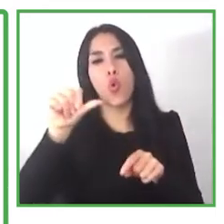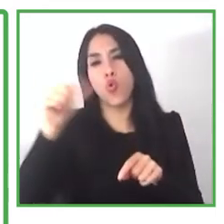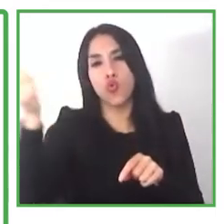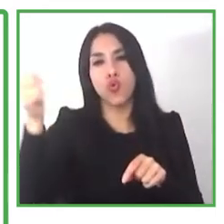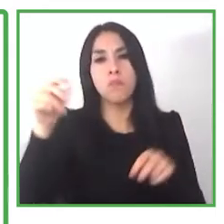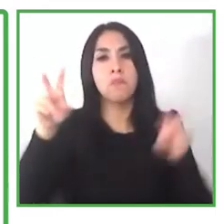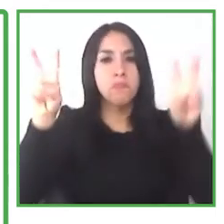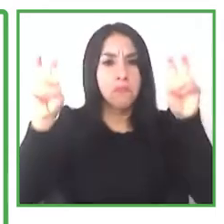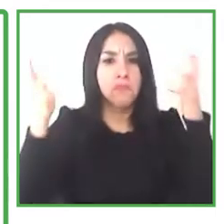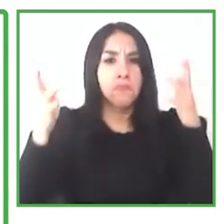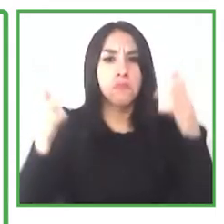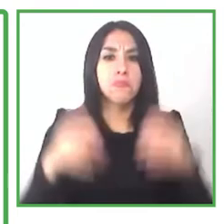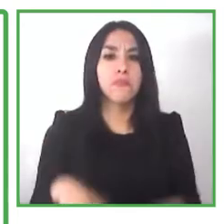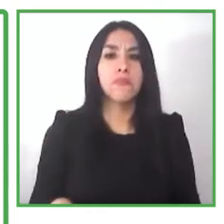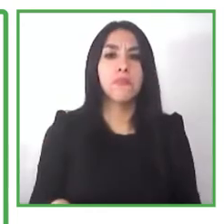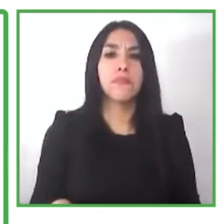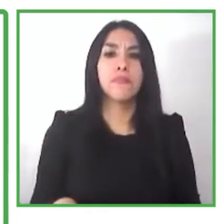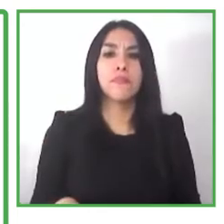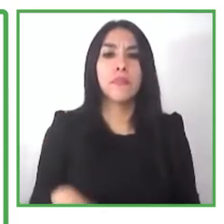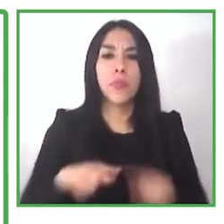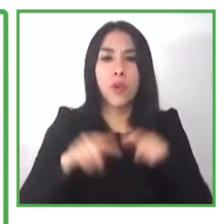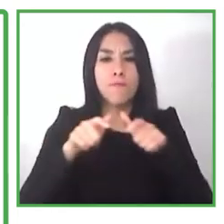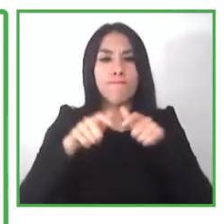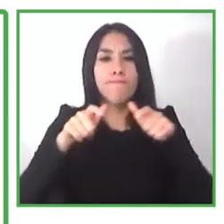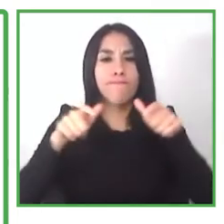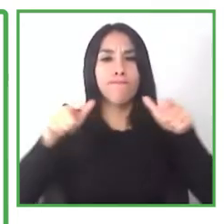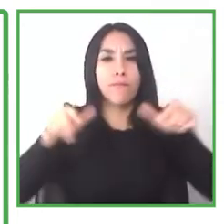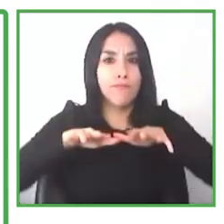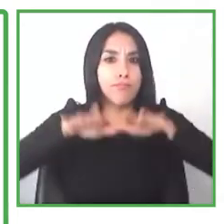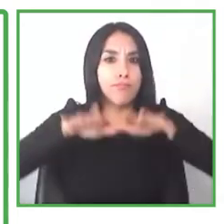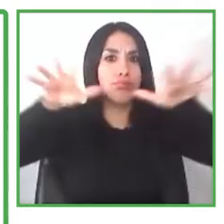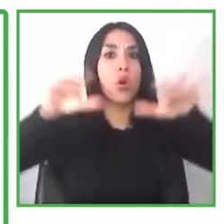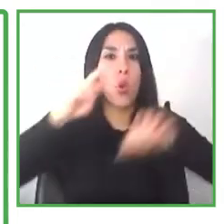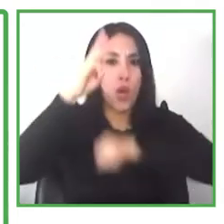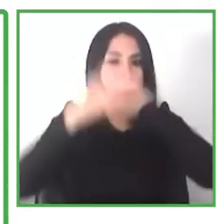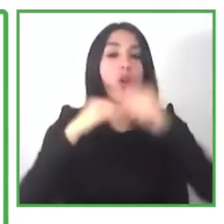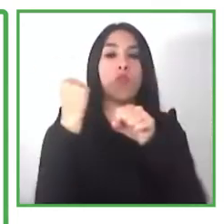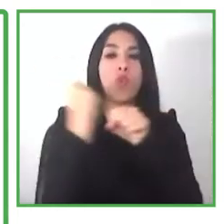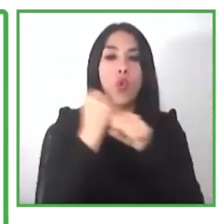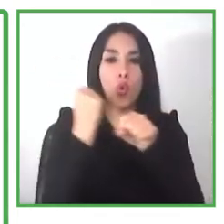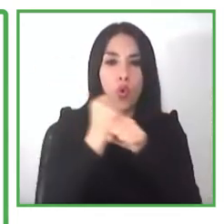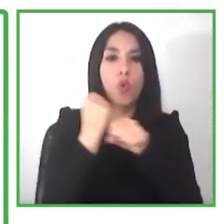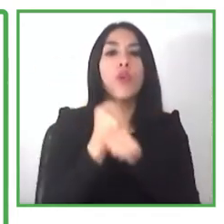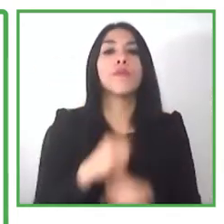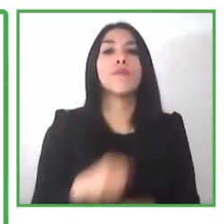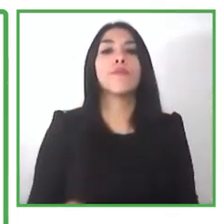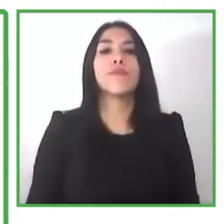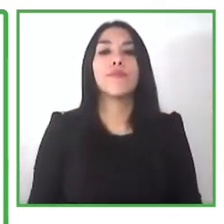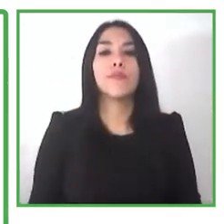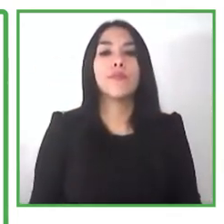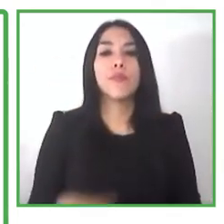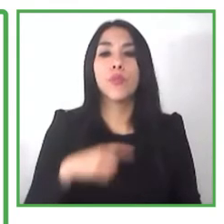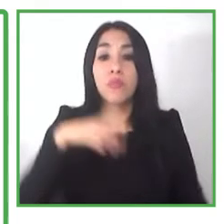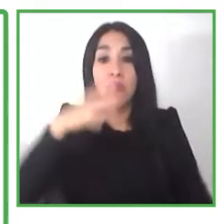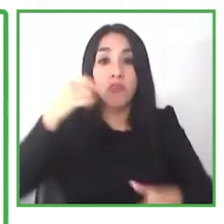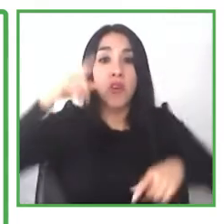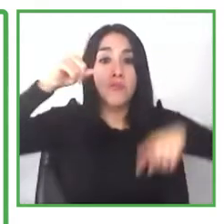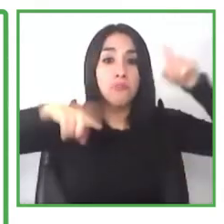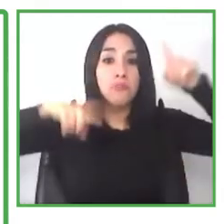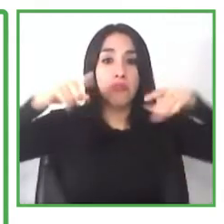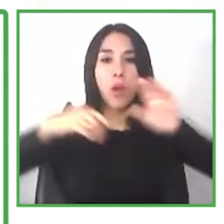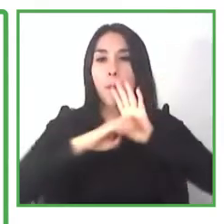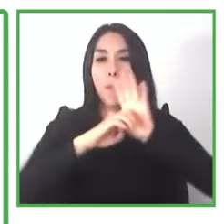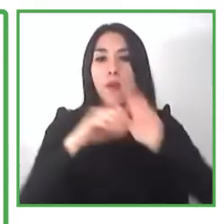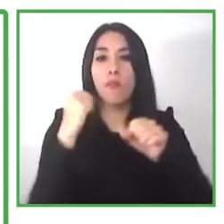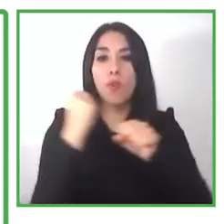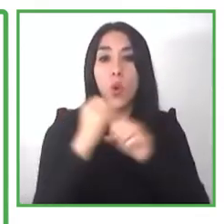then just some work examples we're not limited in terms of the industries where we go to uh we are in merchandising in